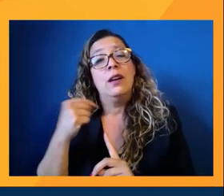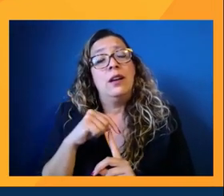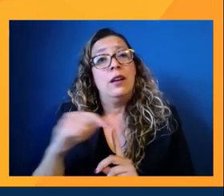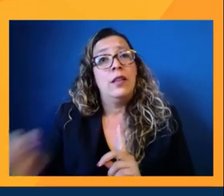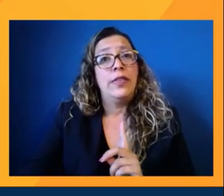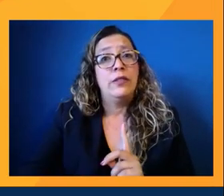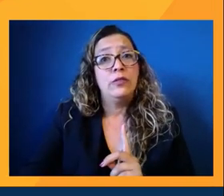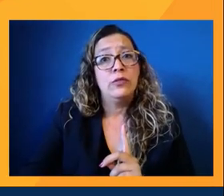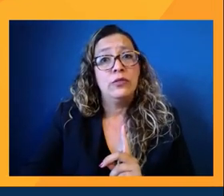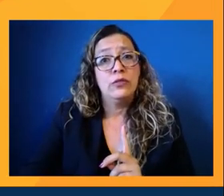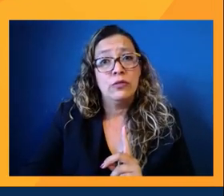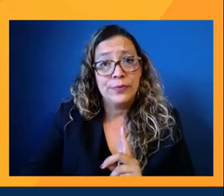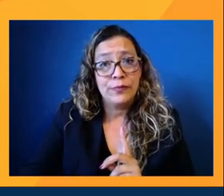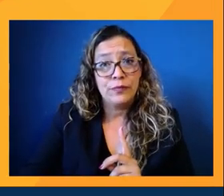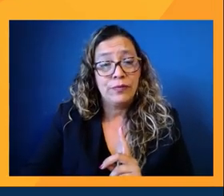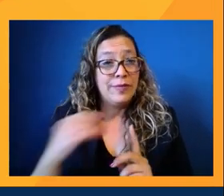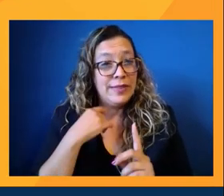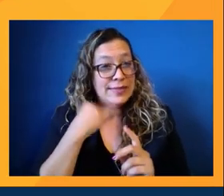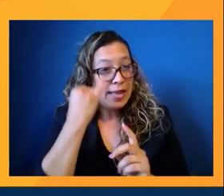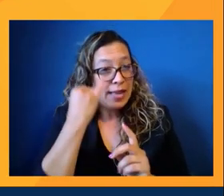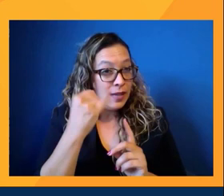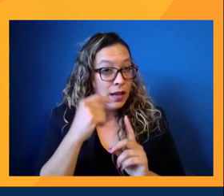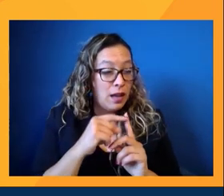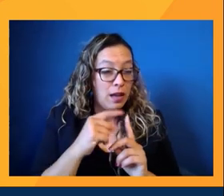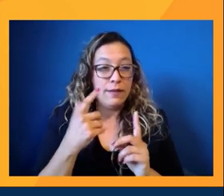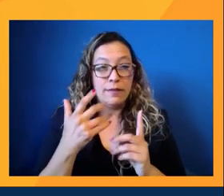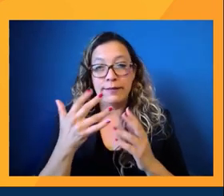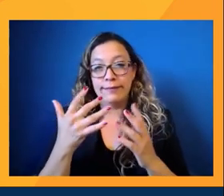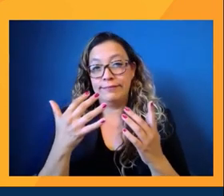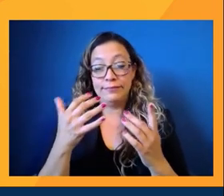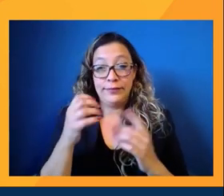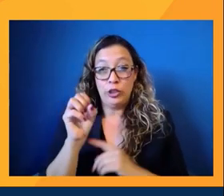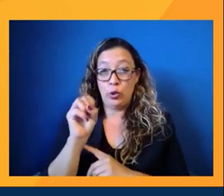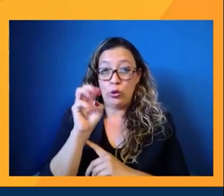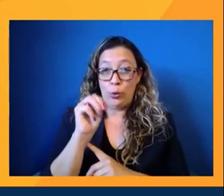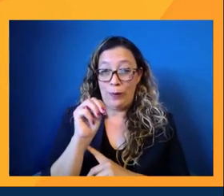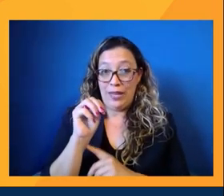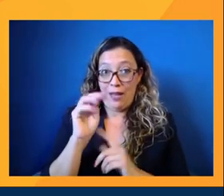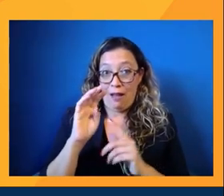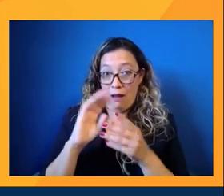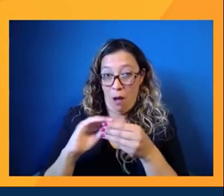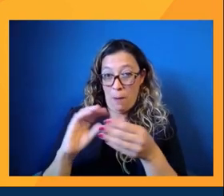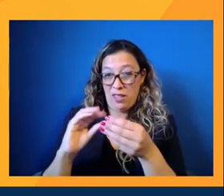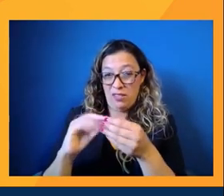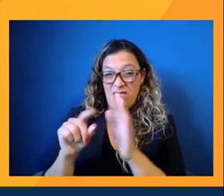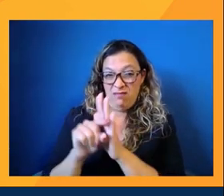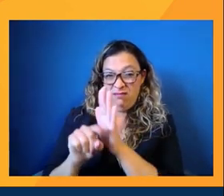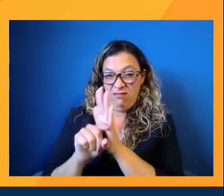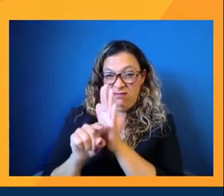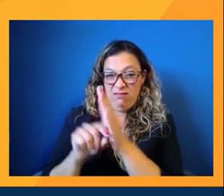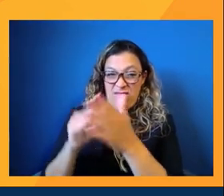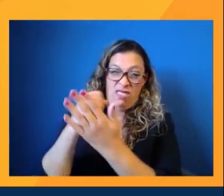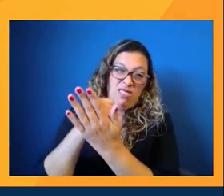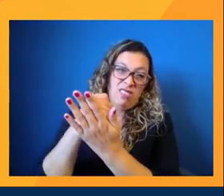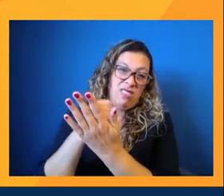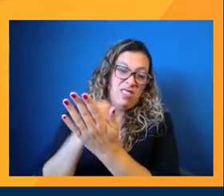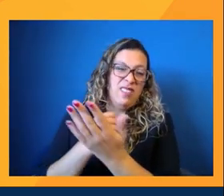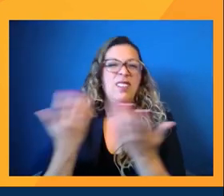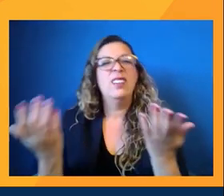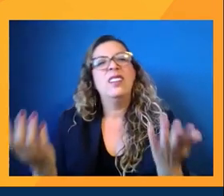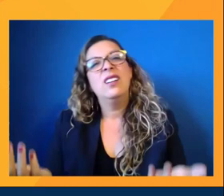of trolling on the internet and social media has gotten so out of hand. And it's so discouraging to creators